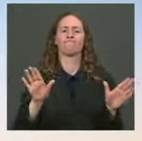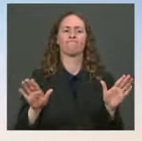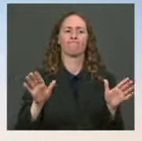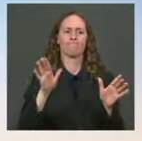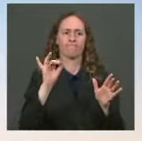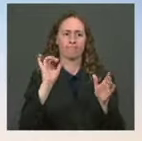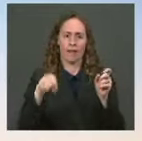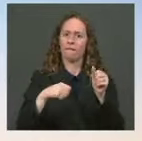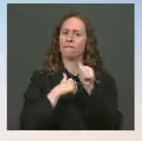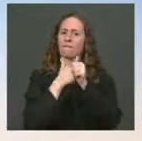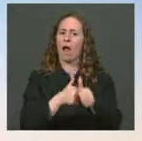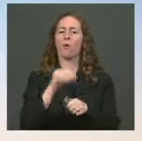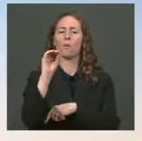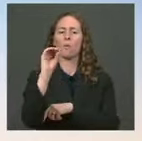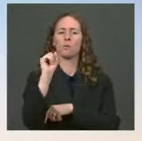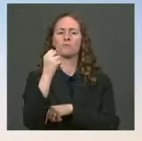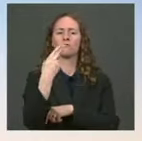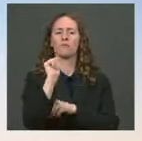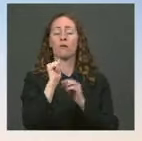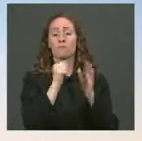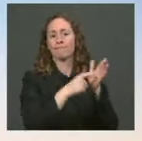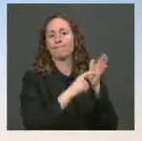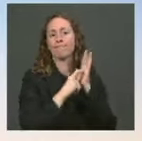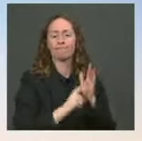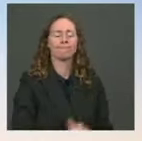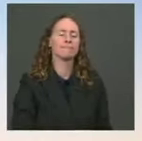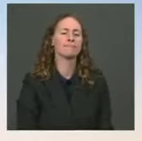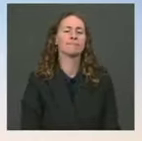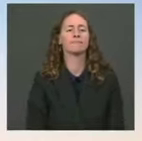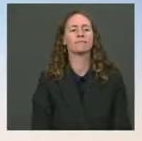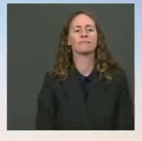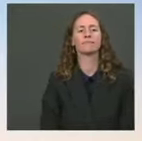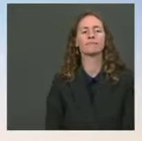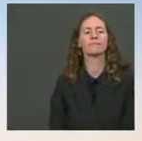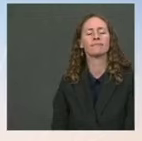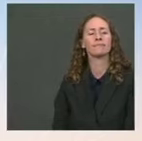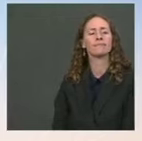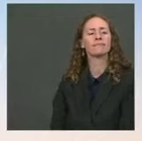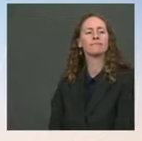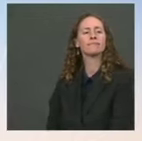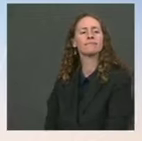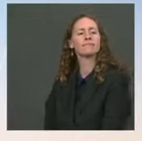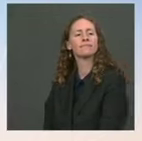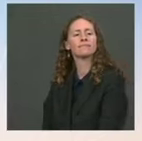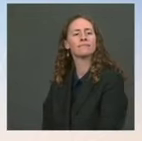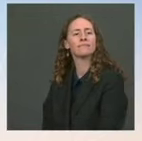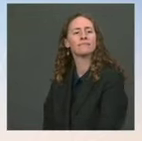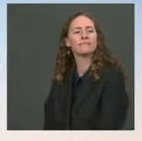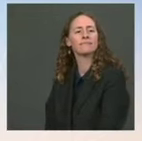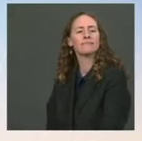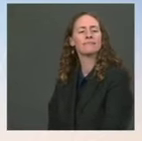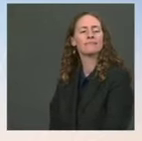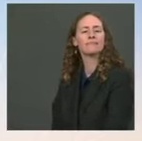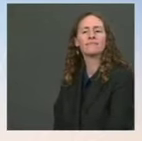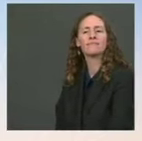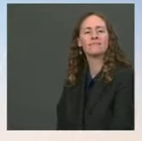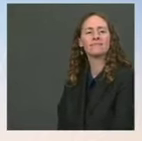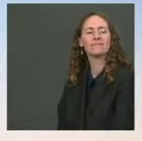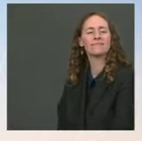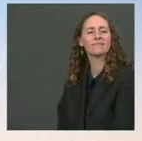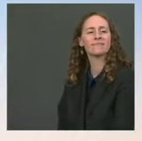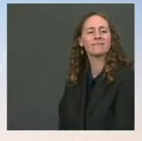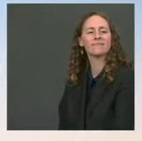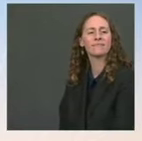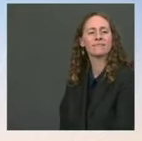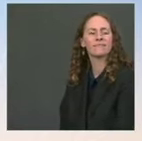Go ahead. The Thanks. On the Biden-Chie call, can you clarify for us if President Biden asked President Xi for a meeting and